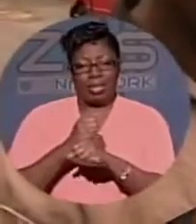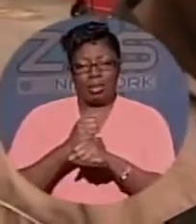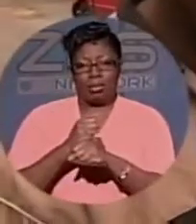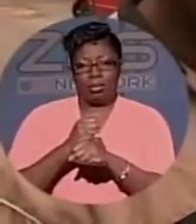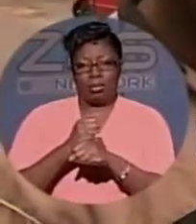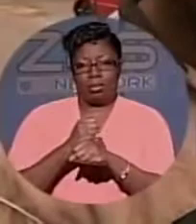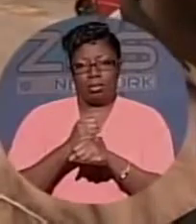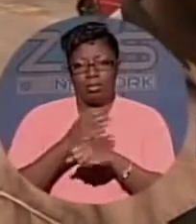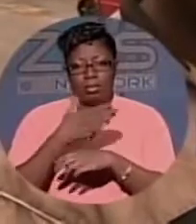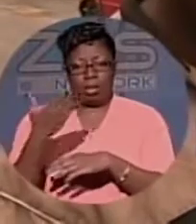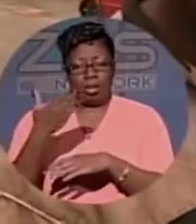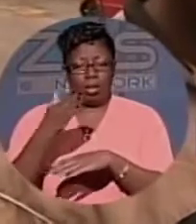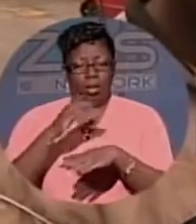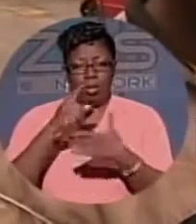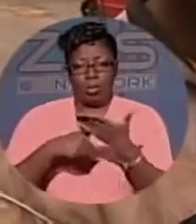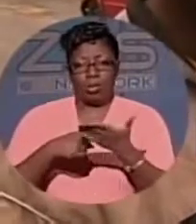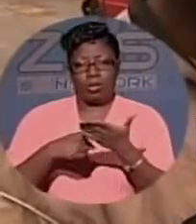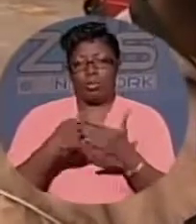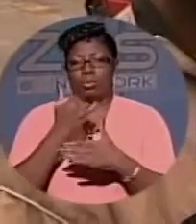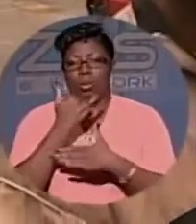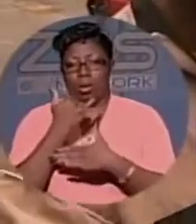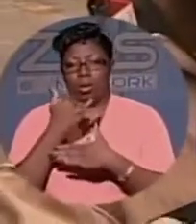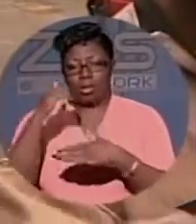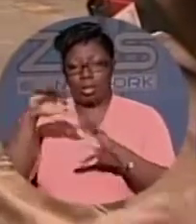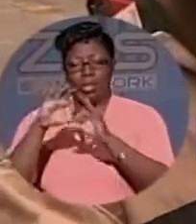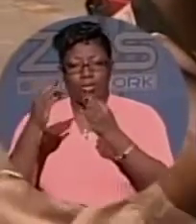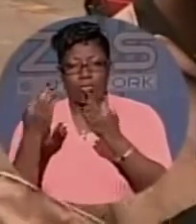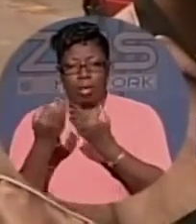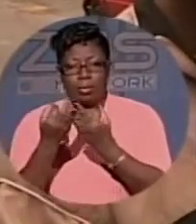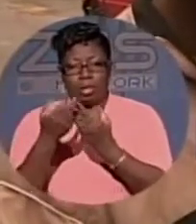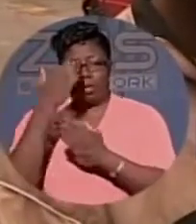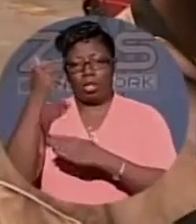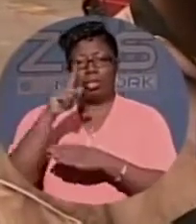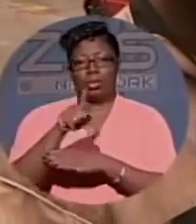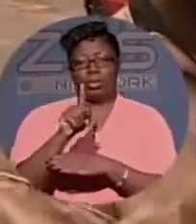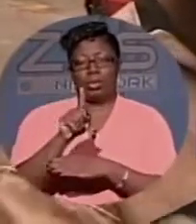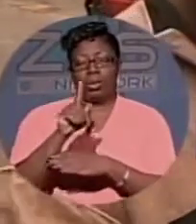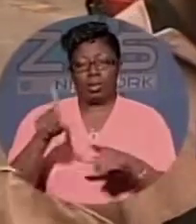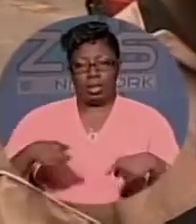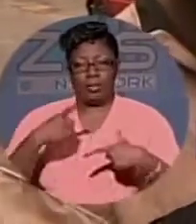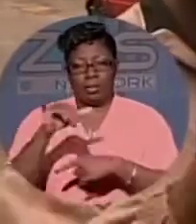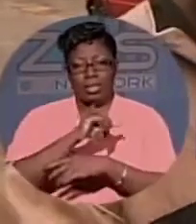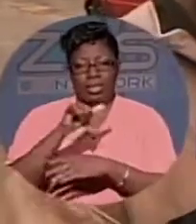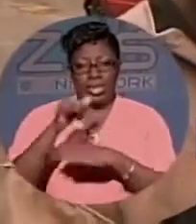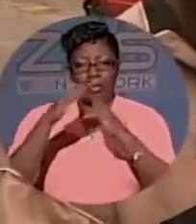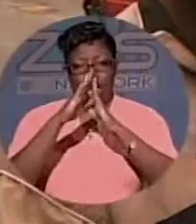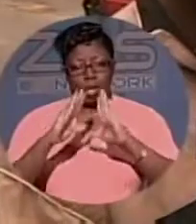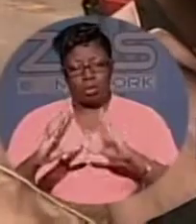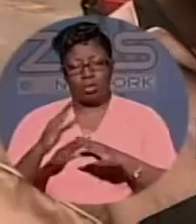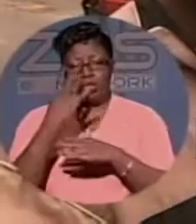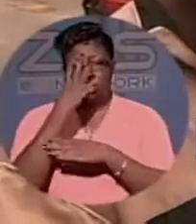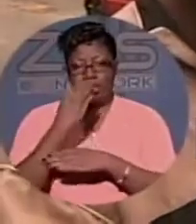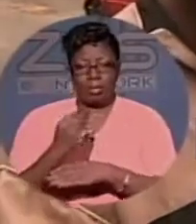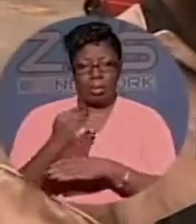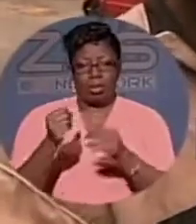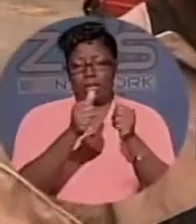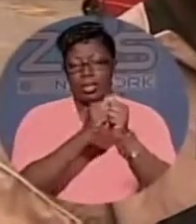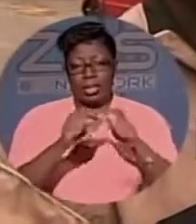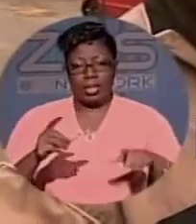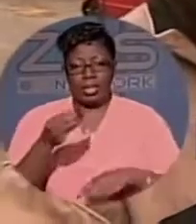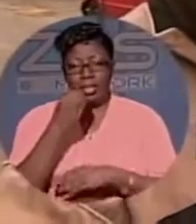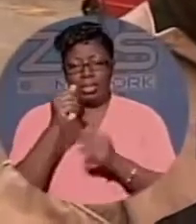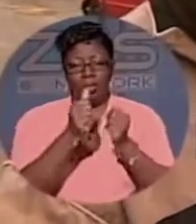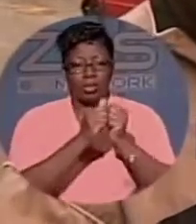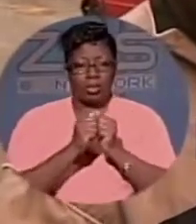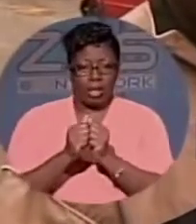as a family, what happens is that because you're in the same house, you're sleeping together, you're eating together, and so all of that, it's